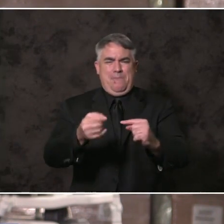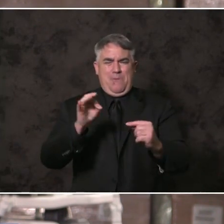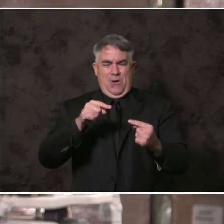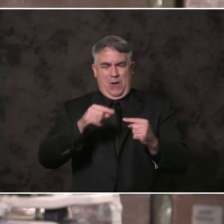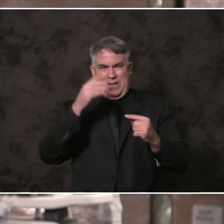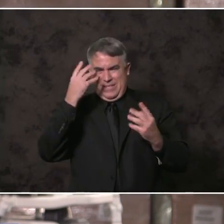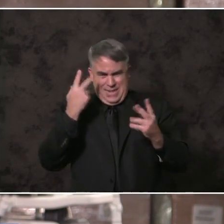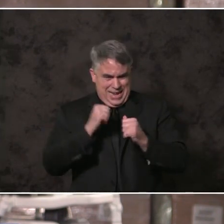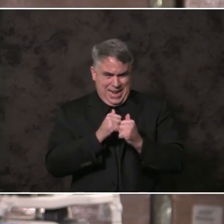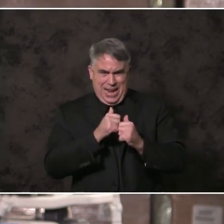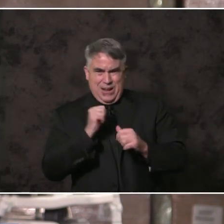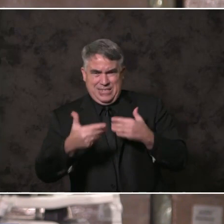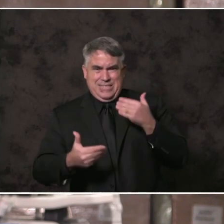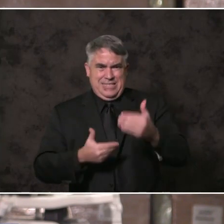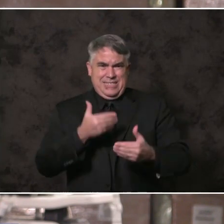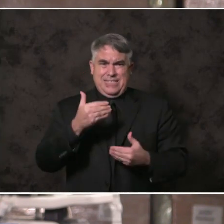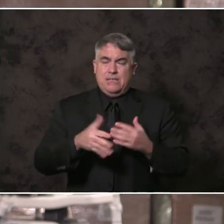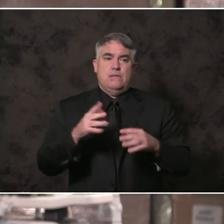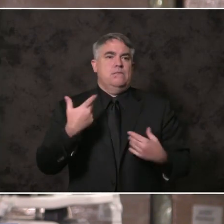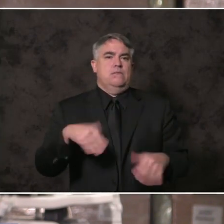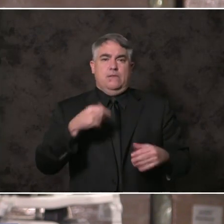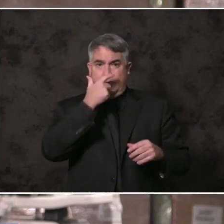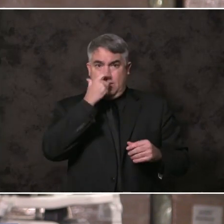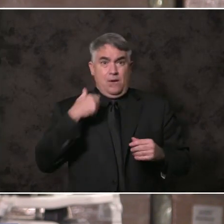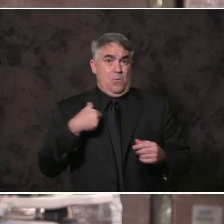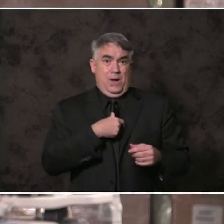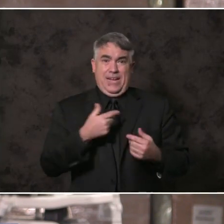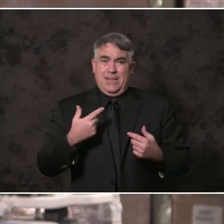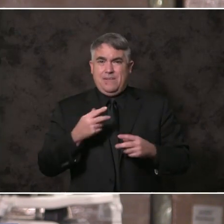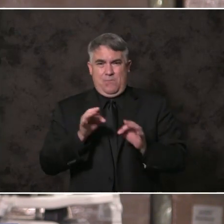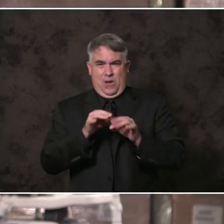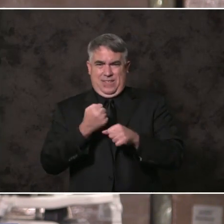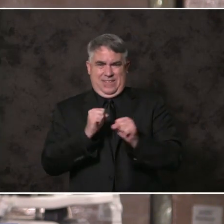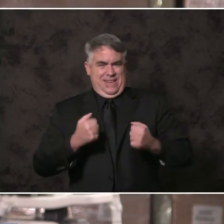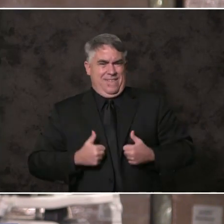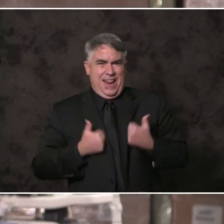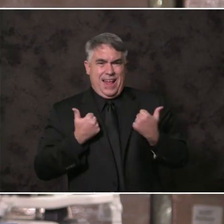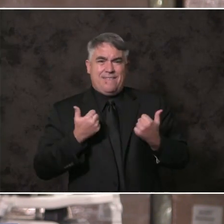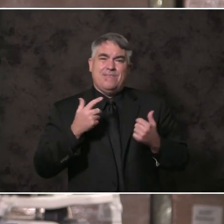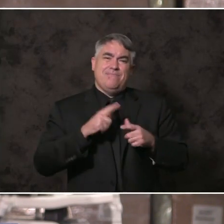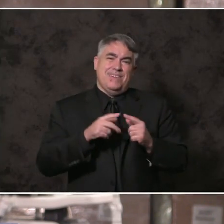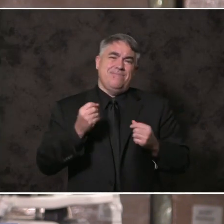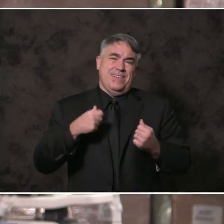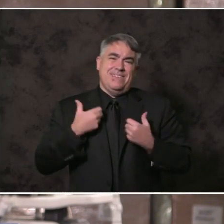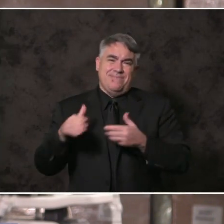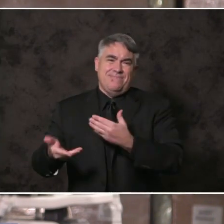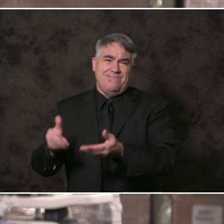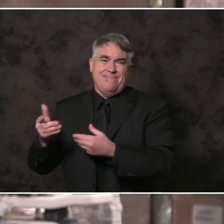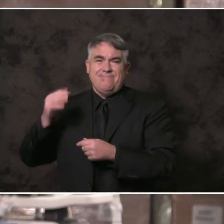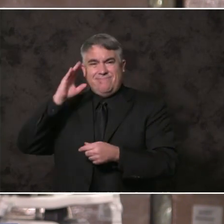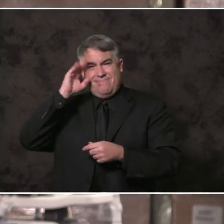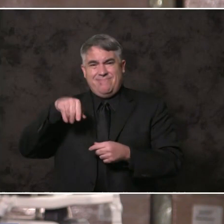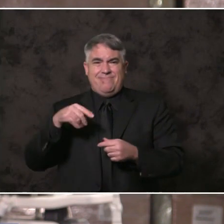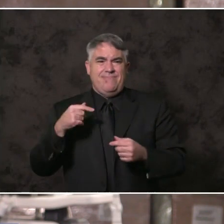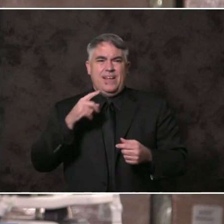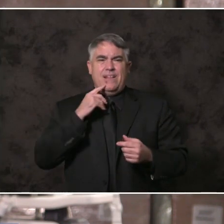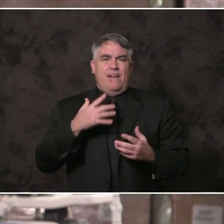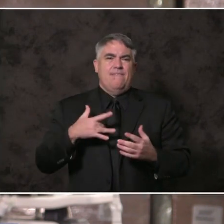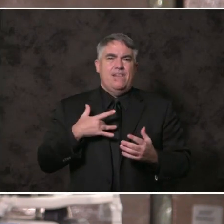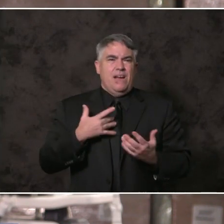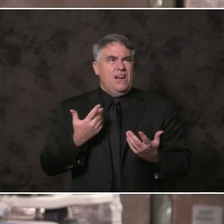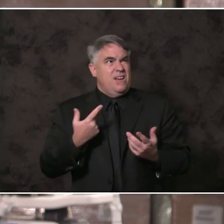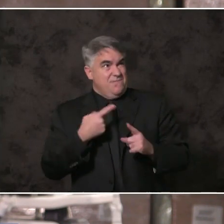a positive difference saving lives, I know many San Diegans don't feel a positive impact because of what had to be done.